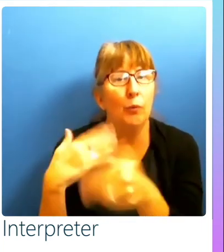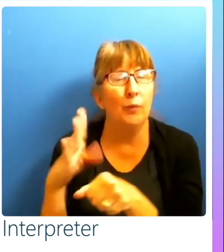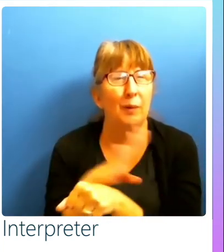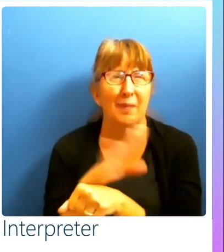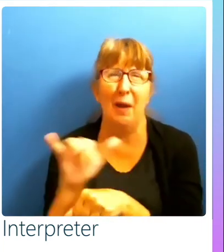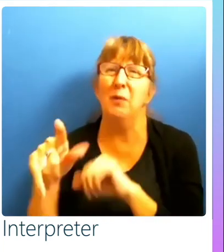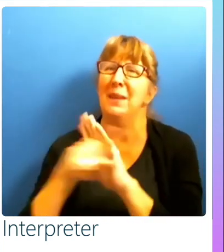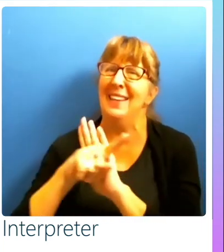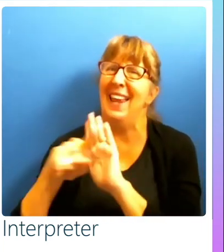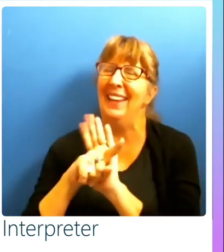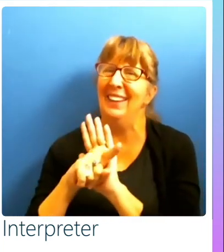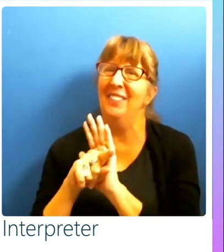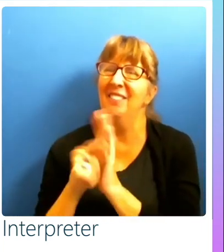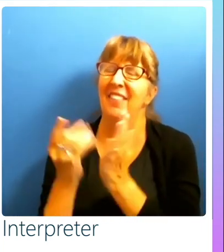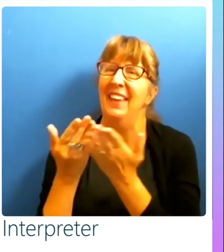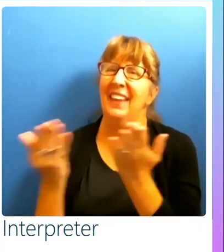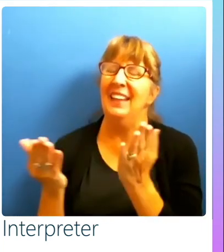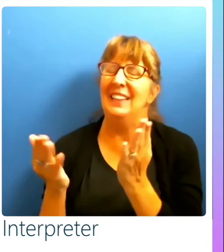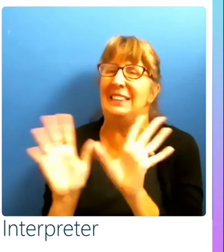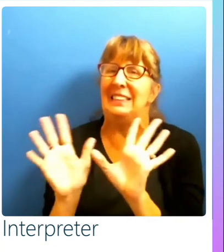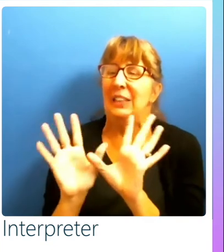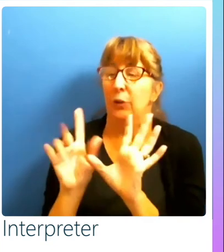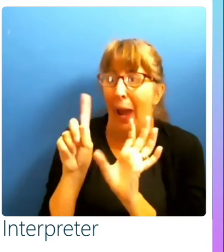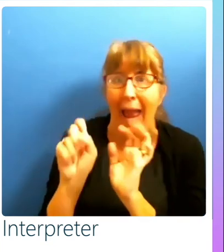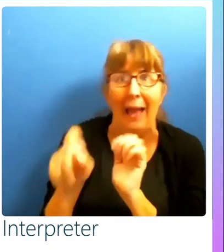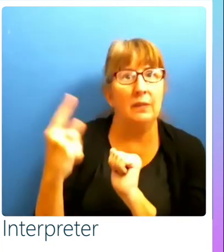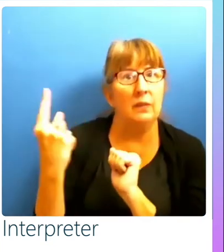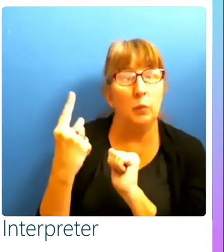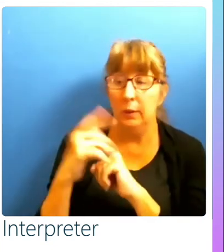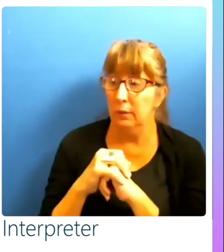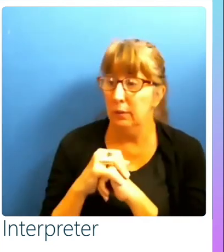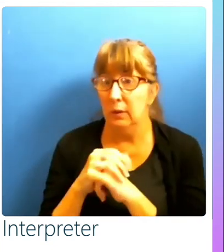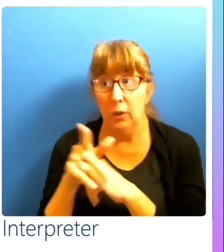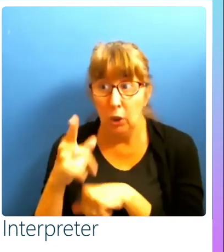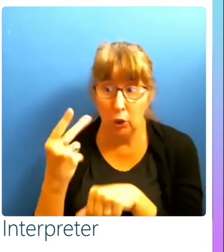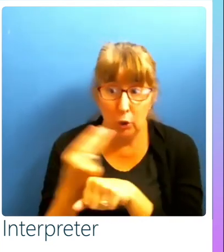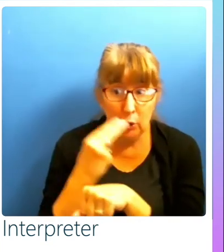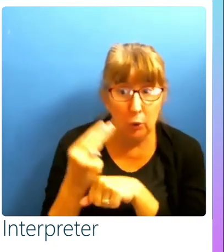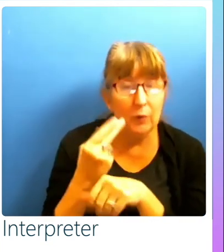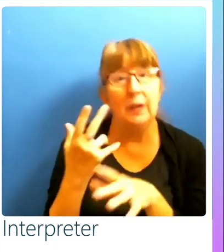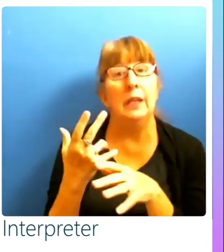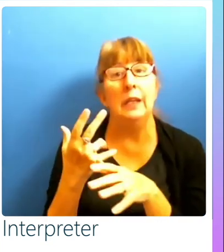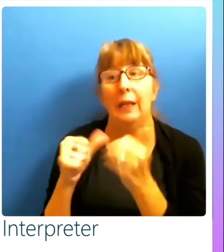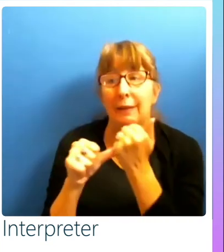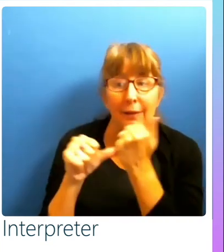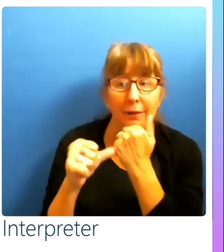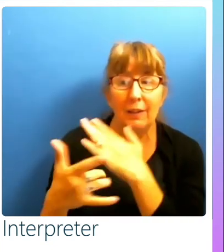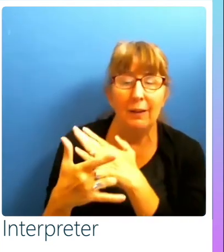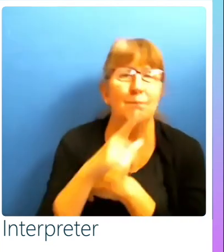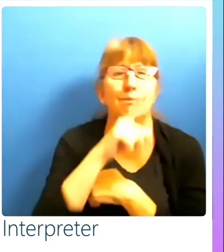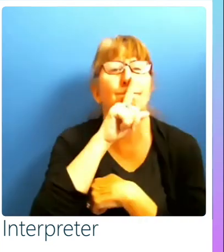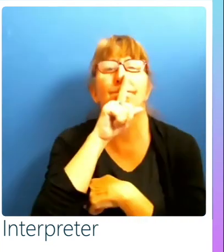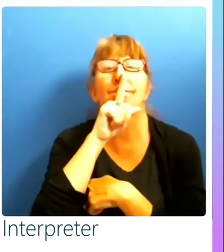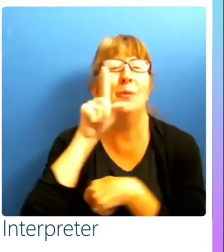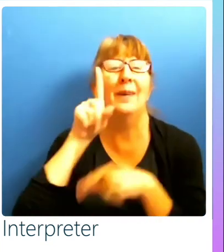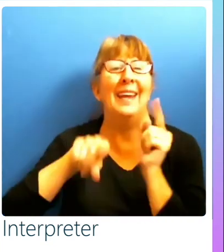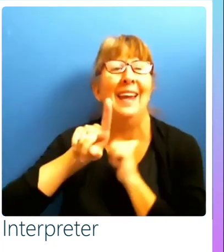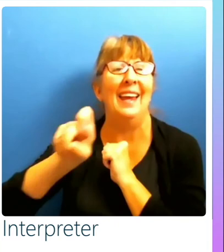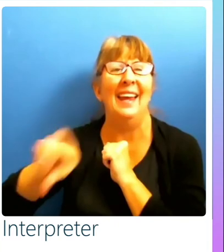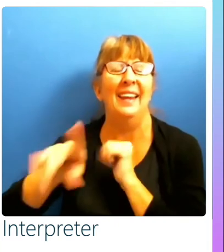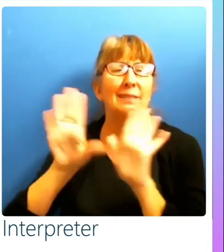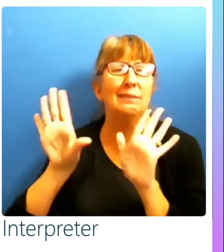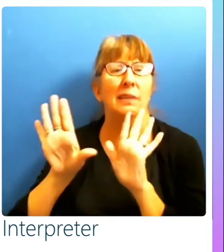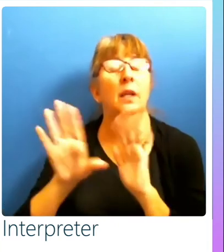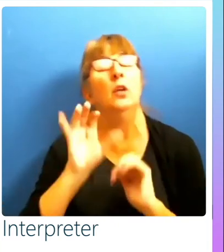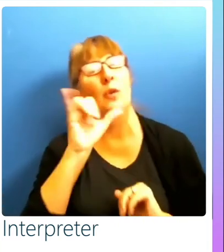a negative thing to even ask anyone, you know, if they're using an assistive technology. It's just not the kind of question you ask. So that's what holds us